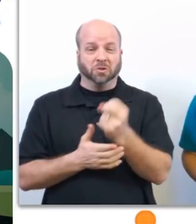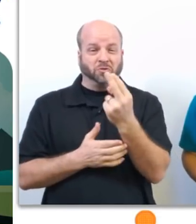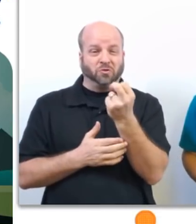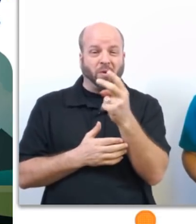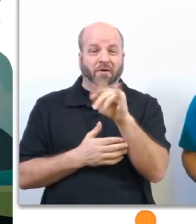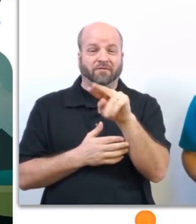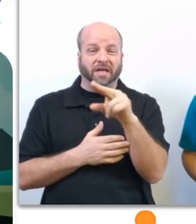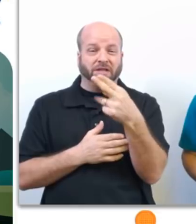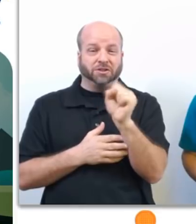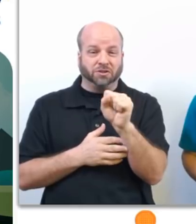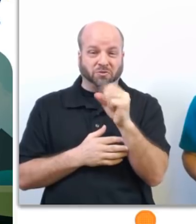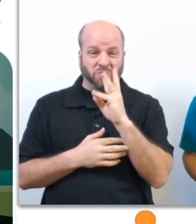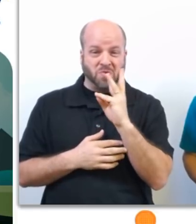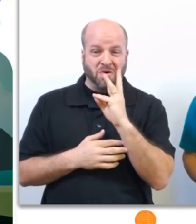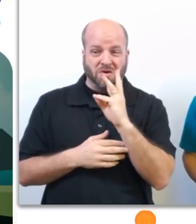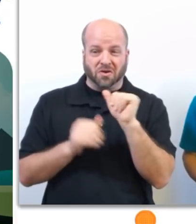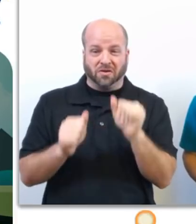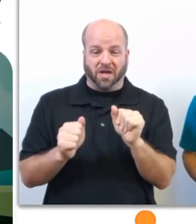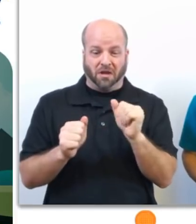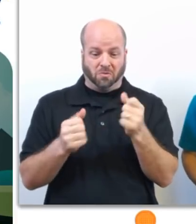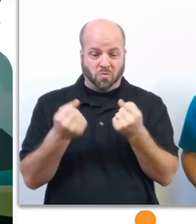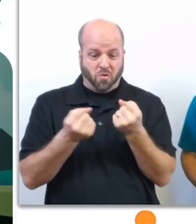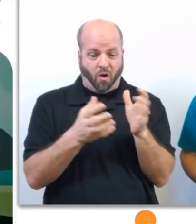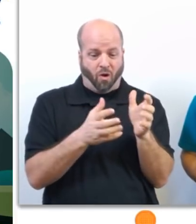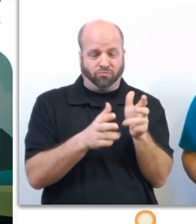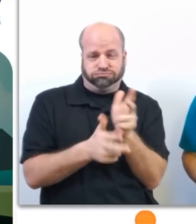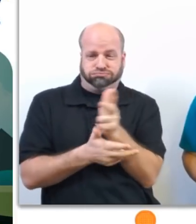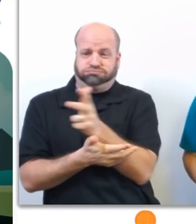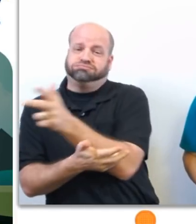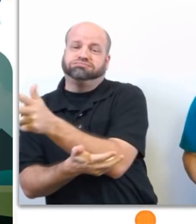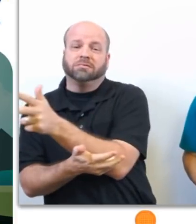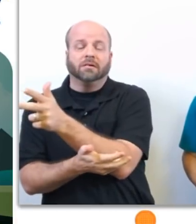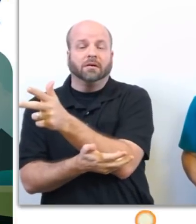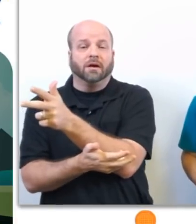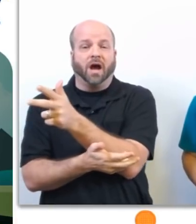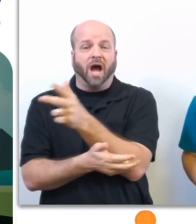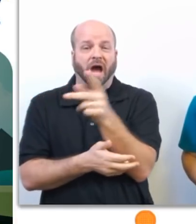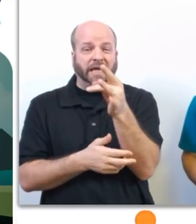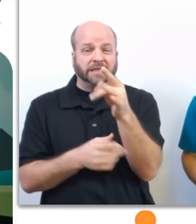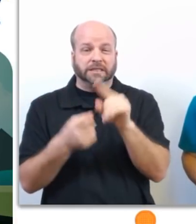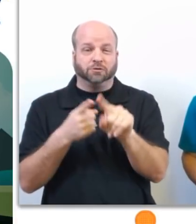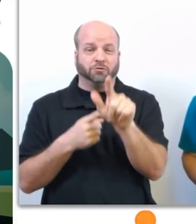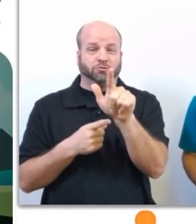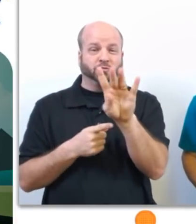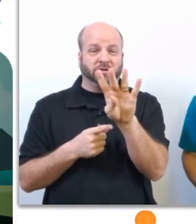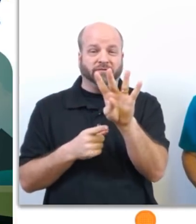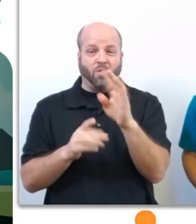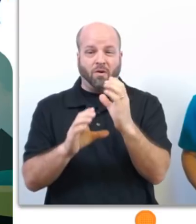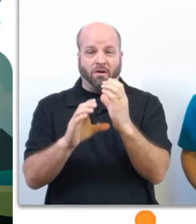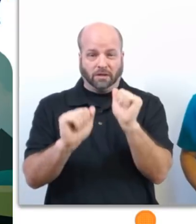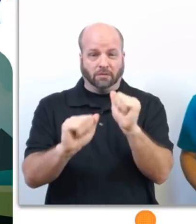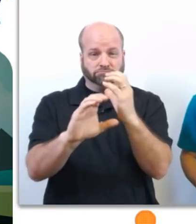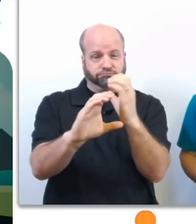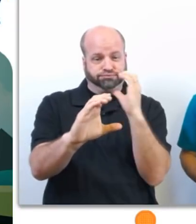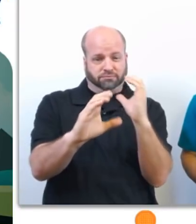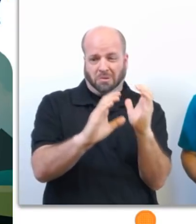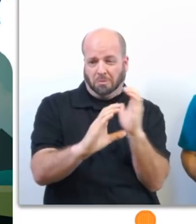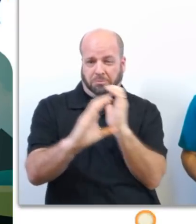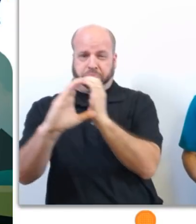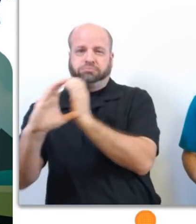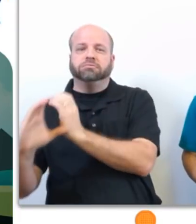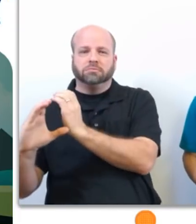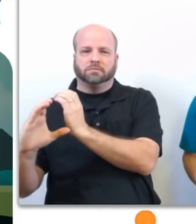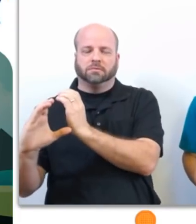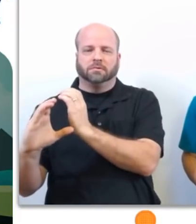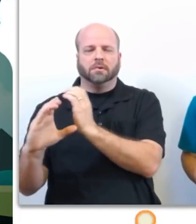of flowing water can carry away a small car and 18 to 24 inches can move larger vehicles. You may also be